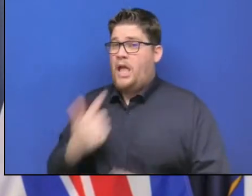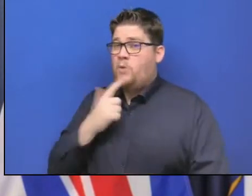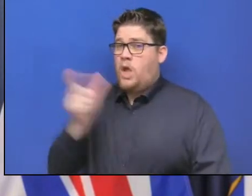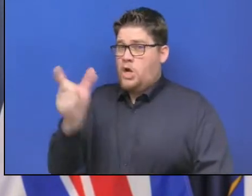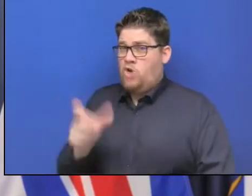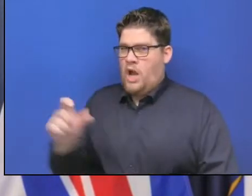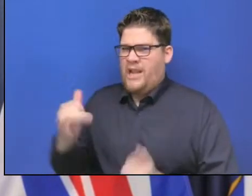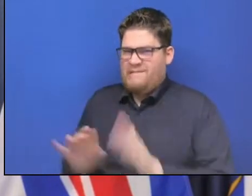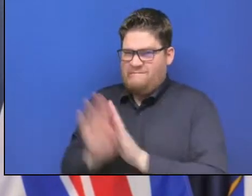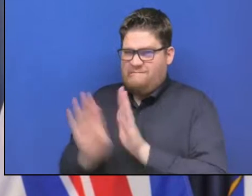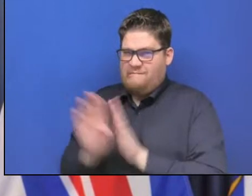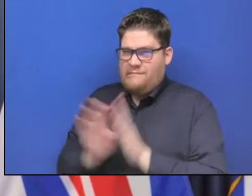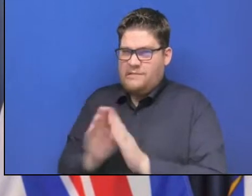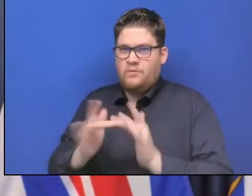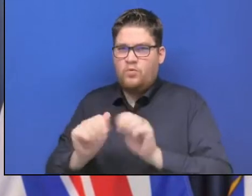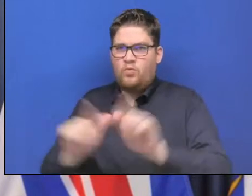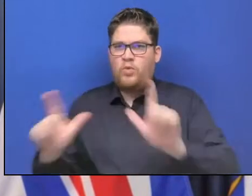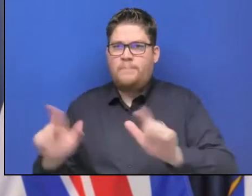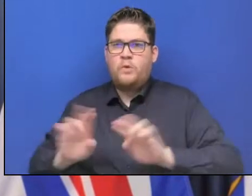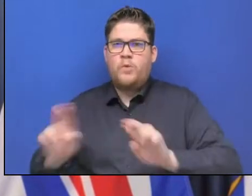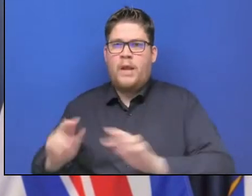Next question, Penny Dafflo, CTV.